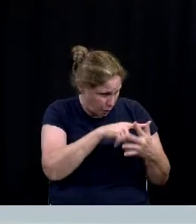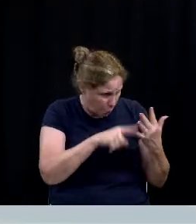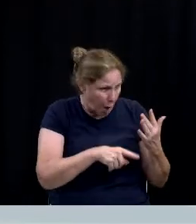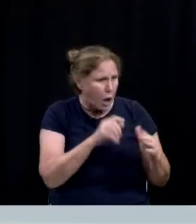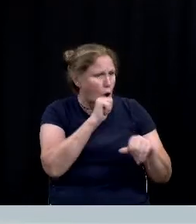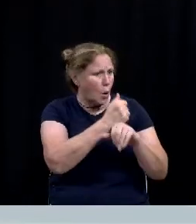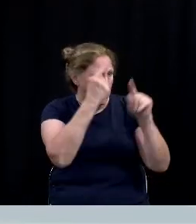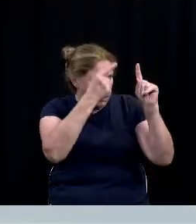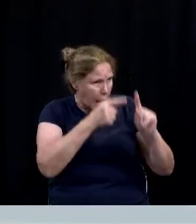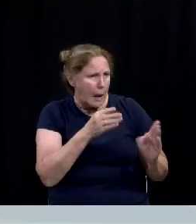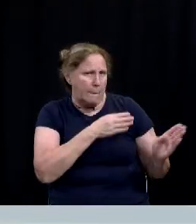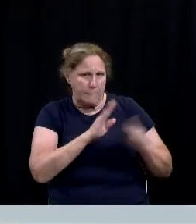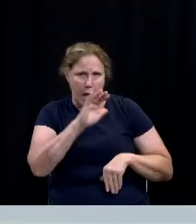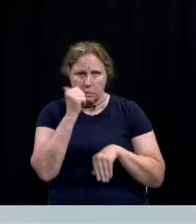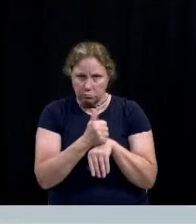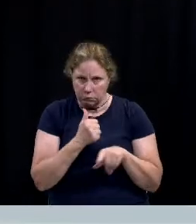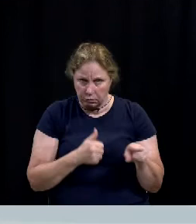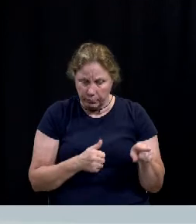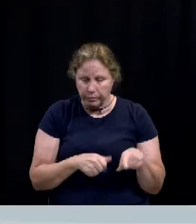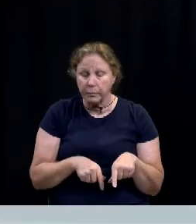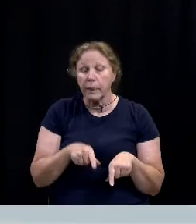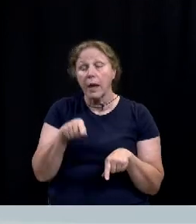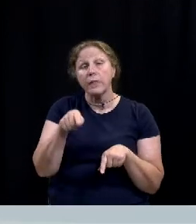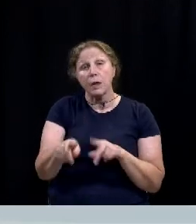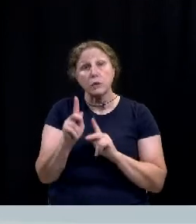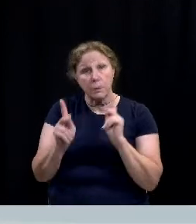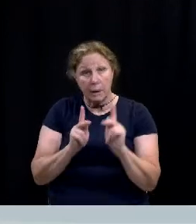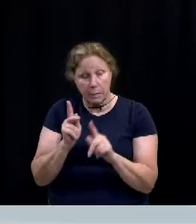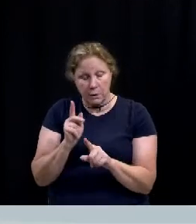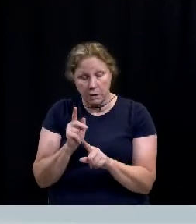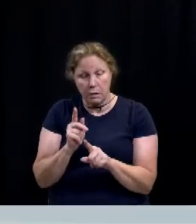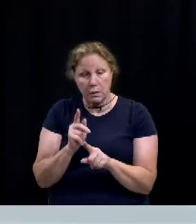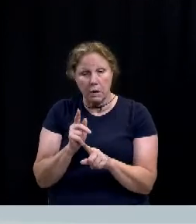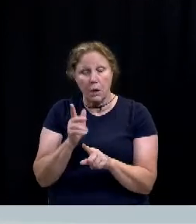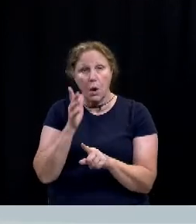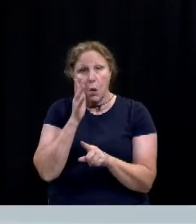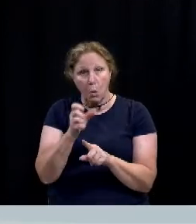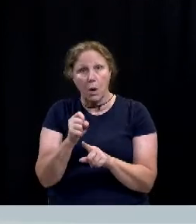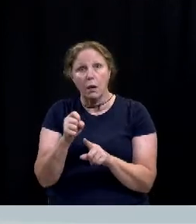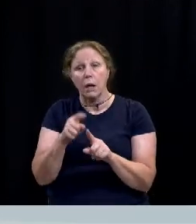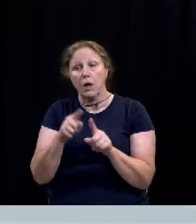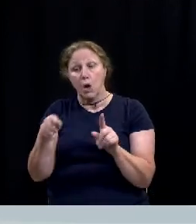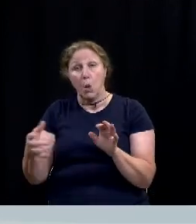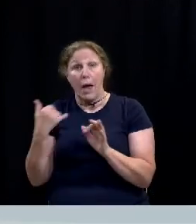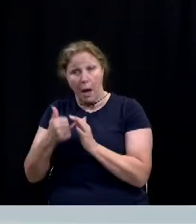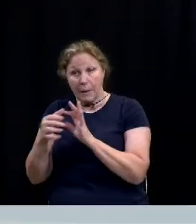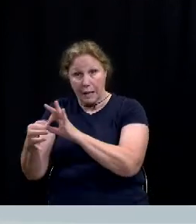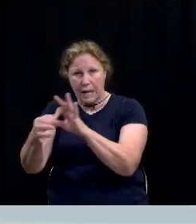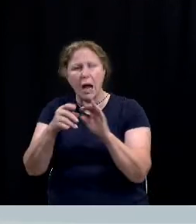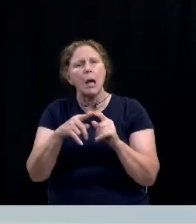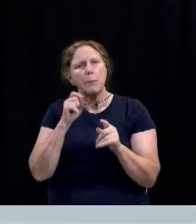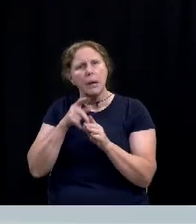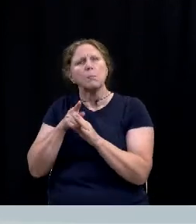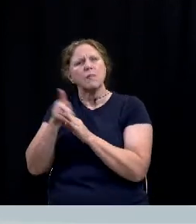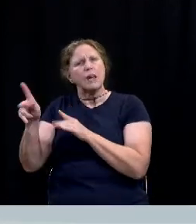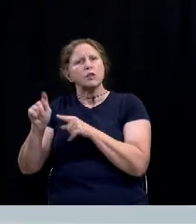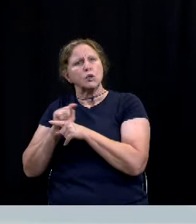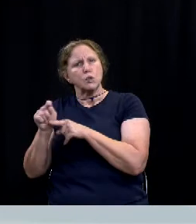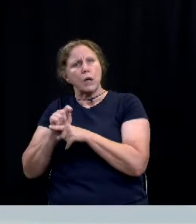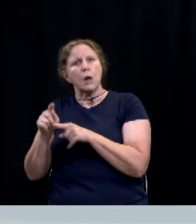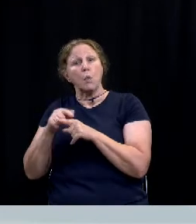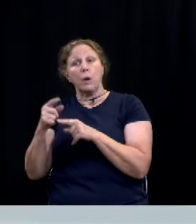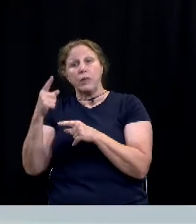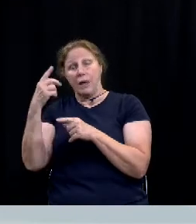care plan the community care connectors would be ideally paraprofessionals preferably with community health worker credentialing